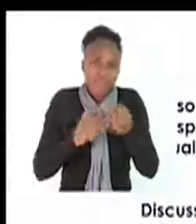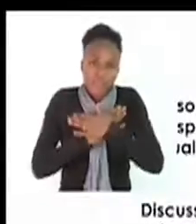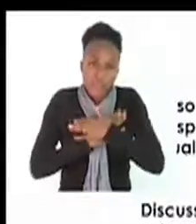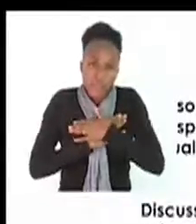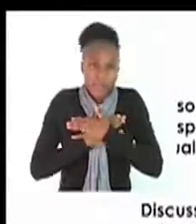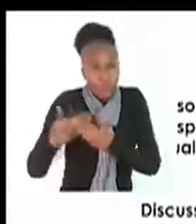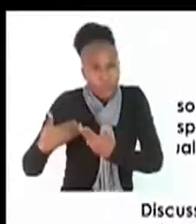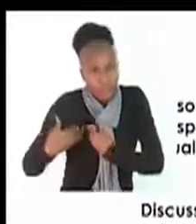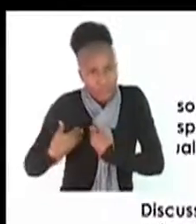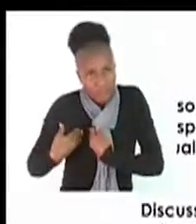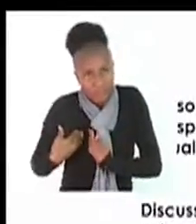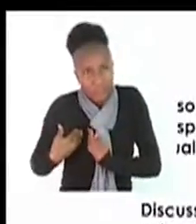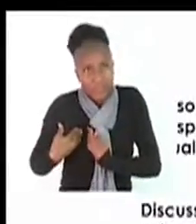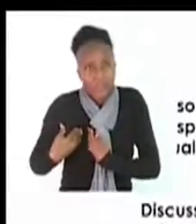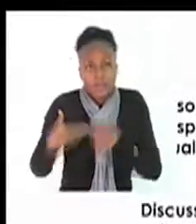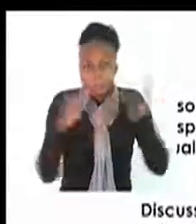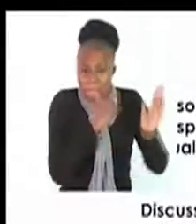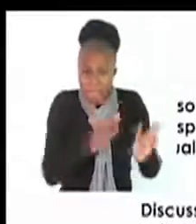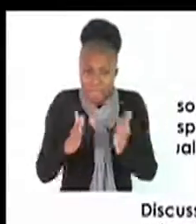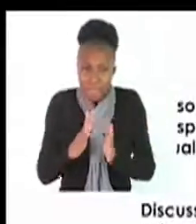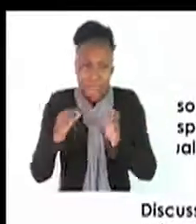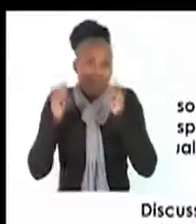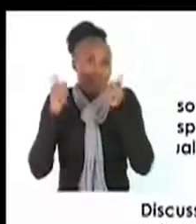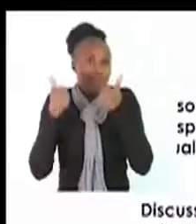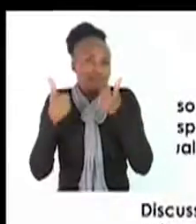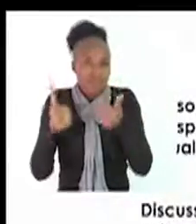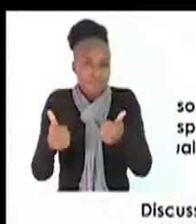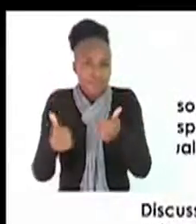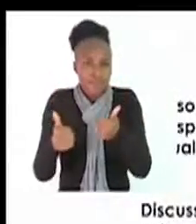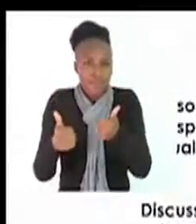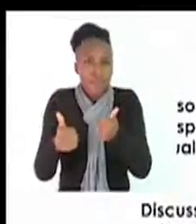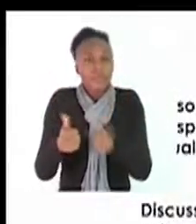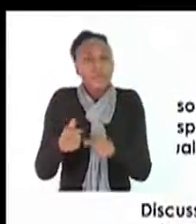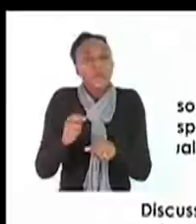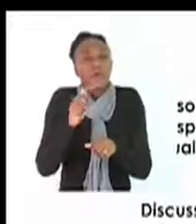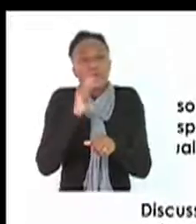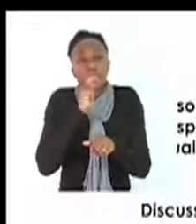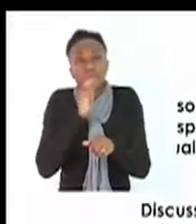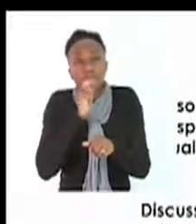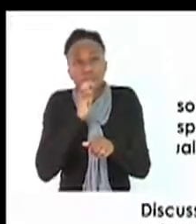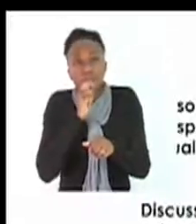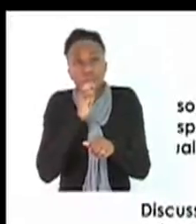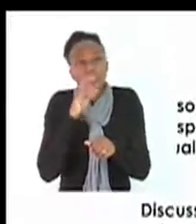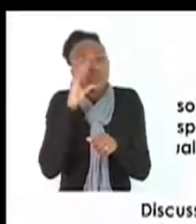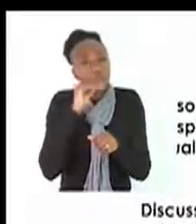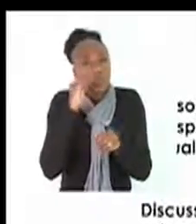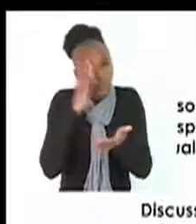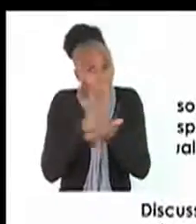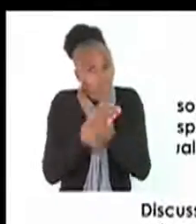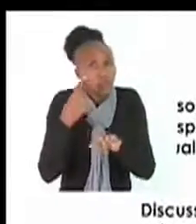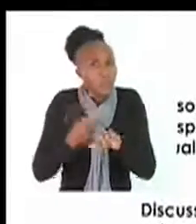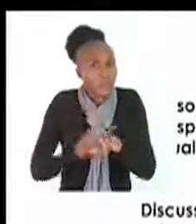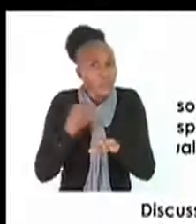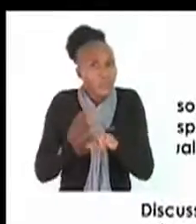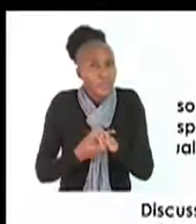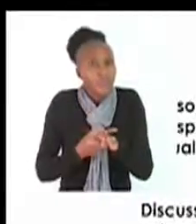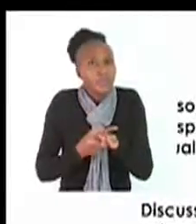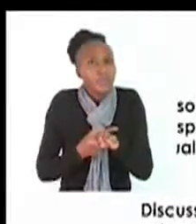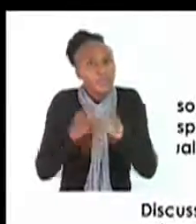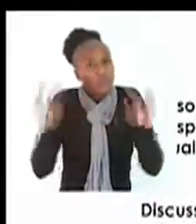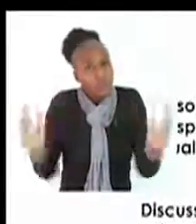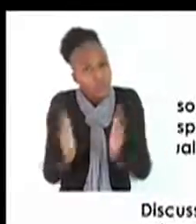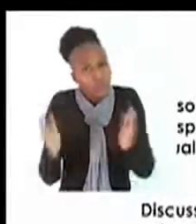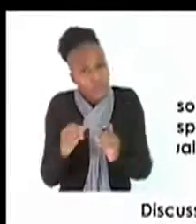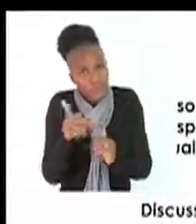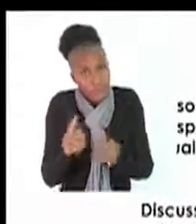love and care. You should be able to be a good planner, a loyal and honest person, a team builder, a